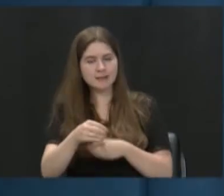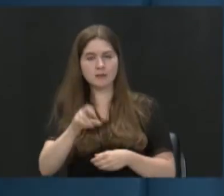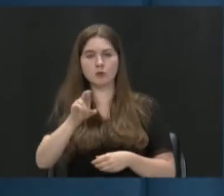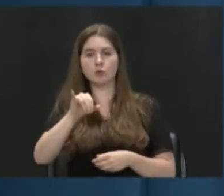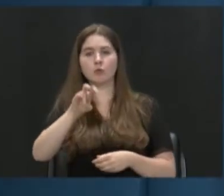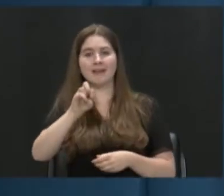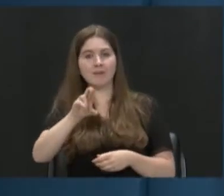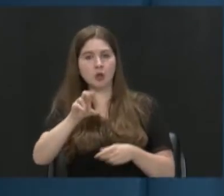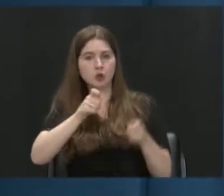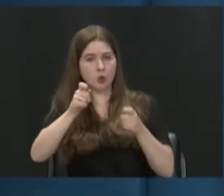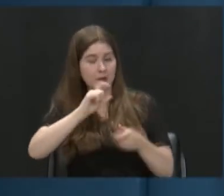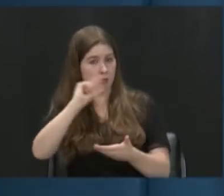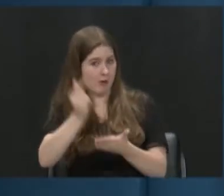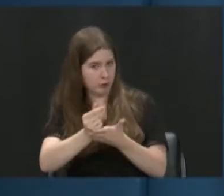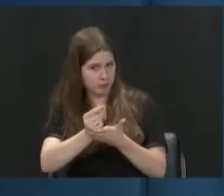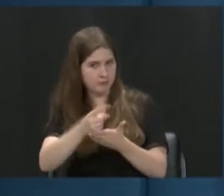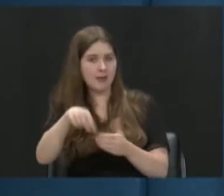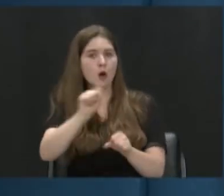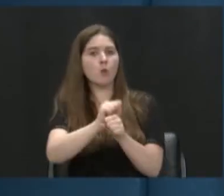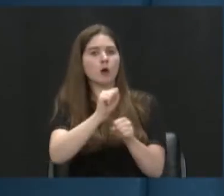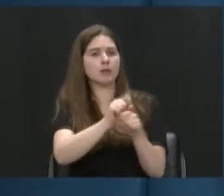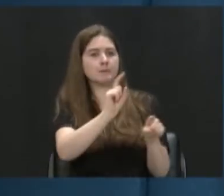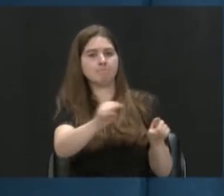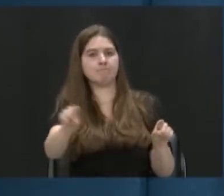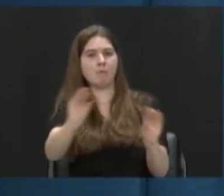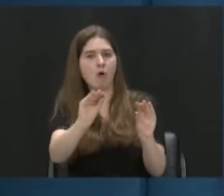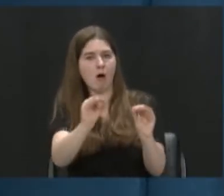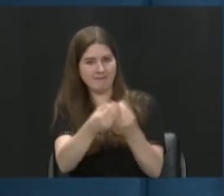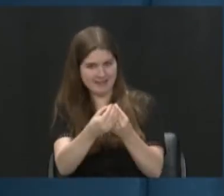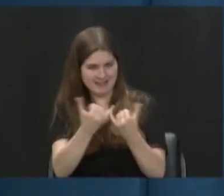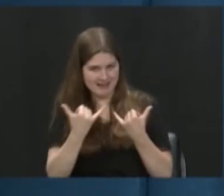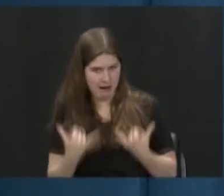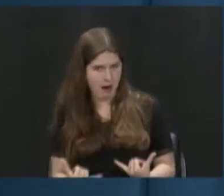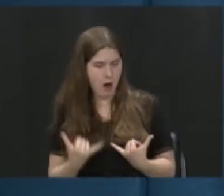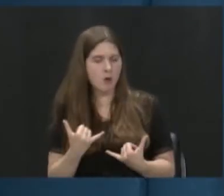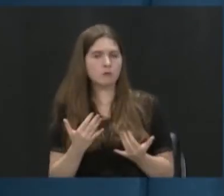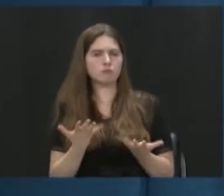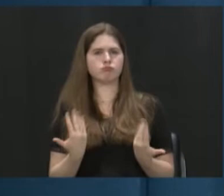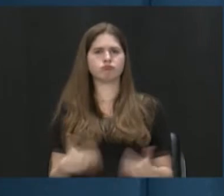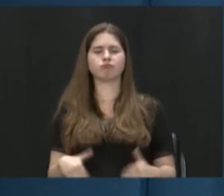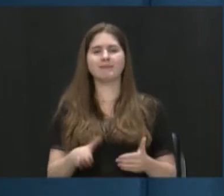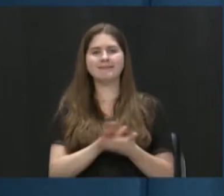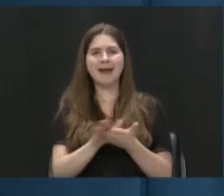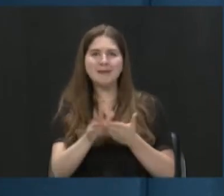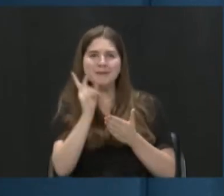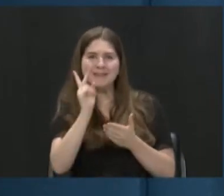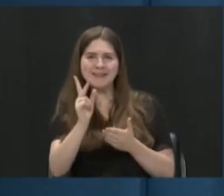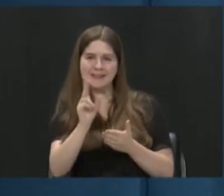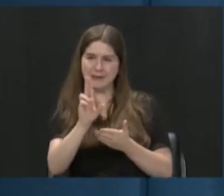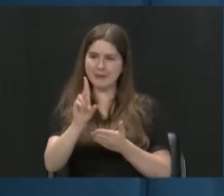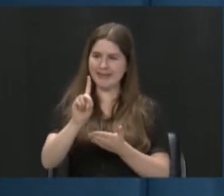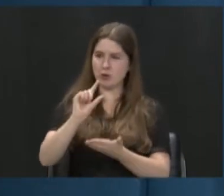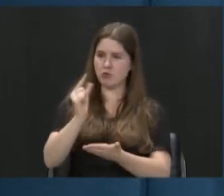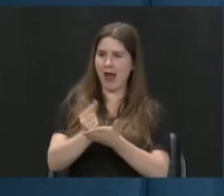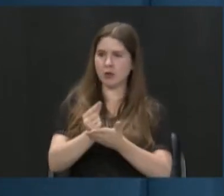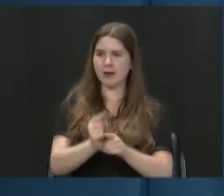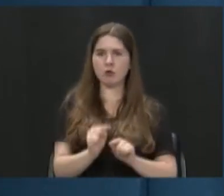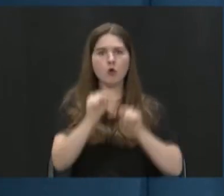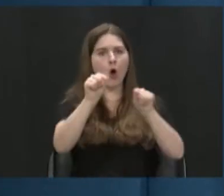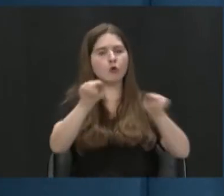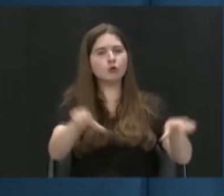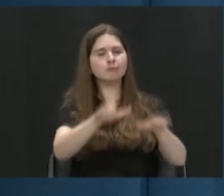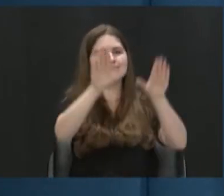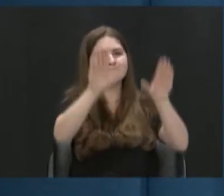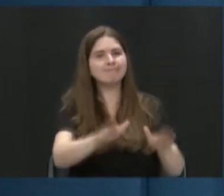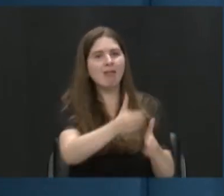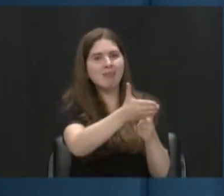graduates that are working in those offices actually now. And so it's nice to see our graduates, you know, go off and do great things. But a lot